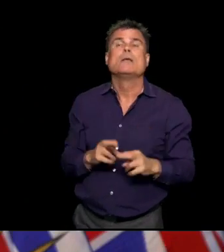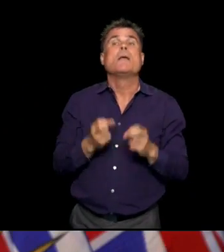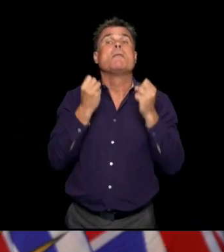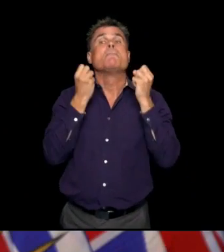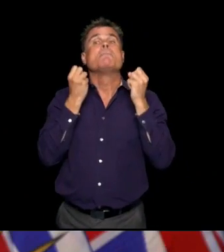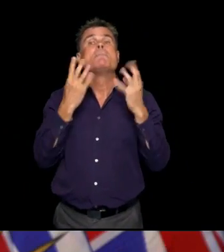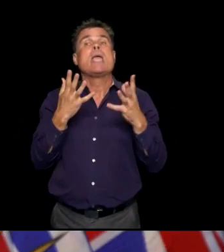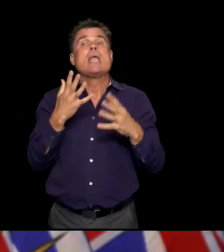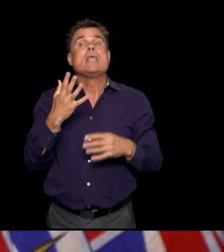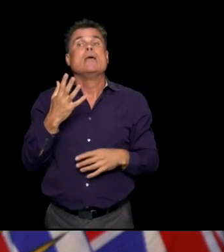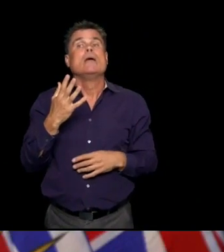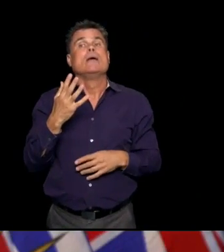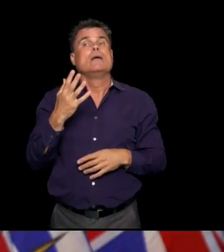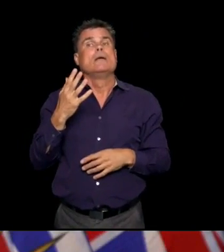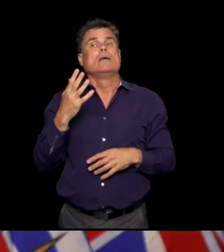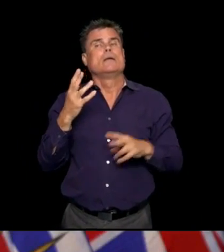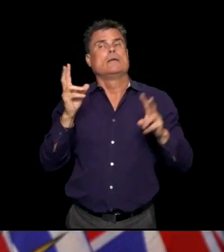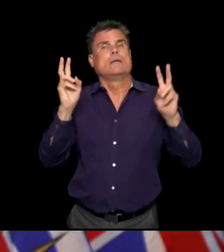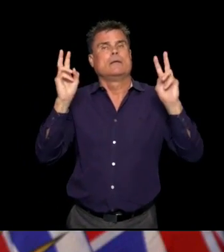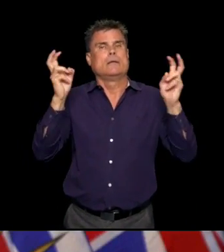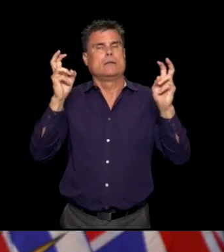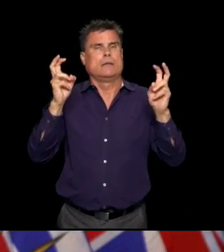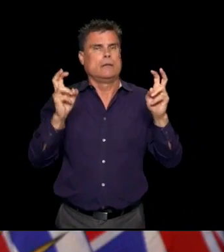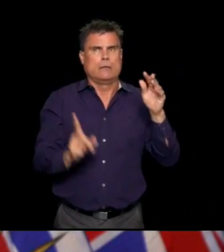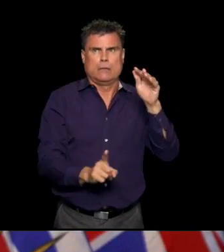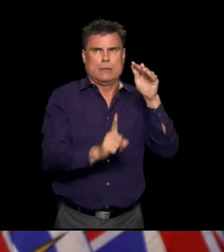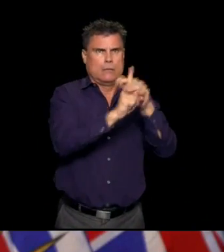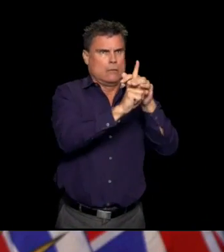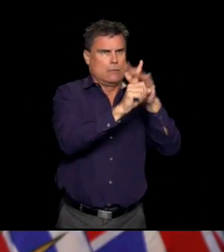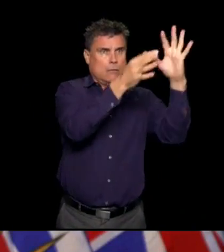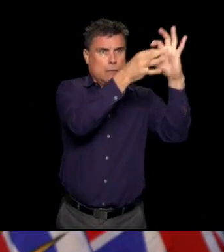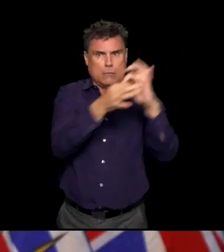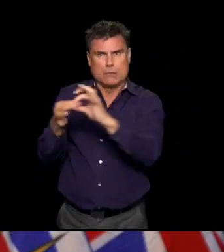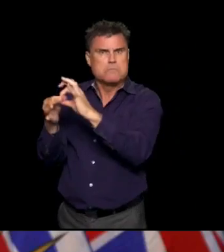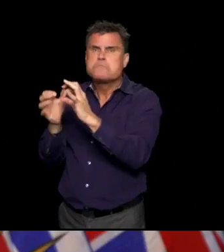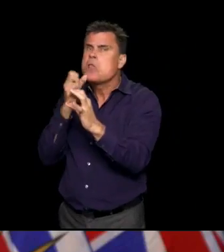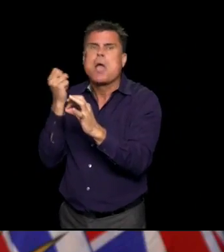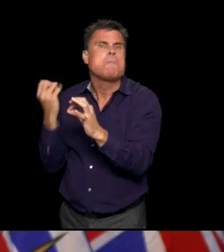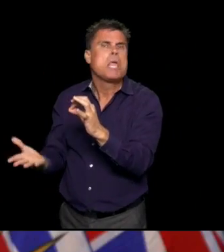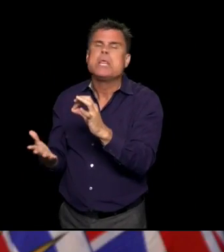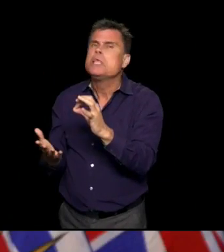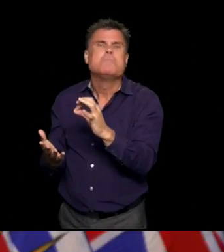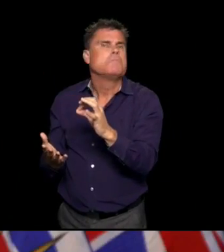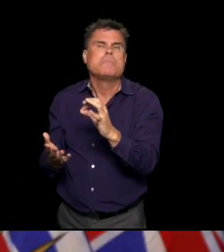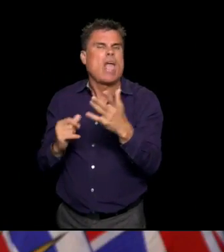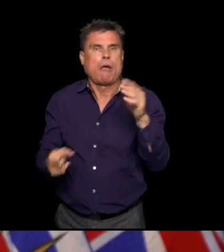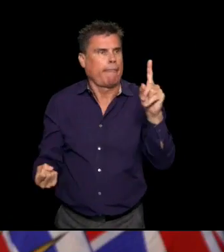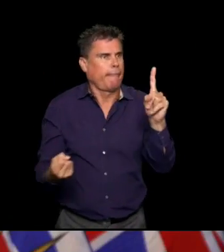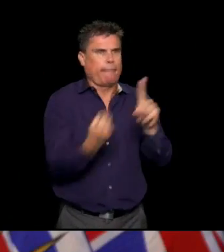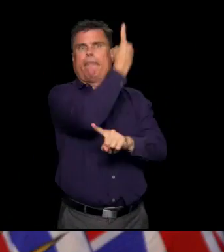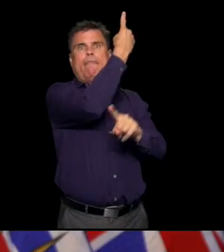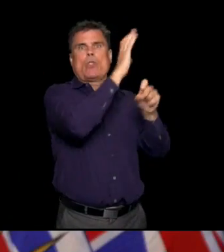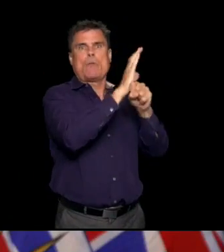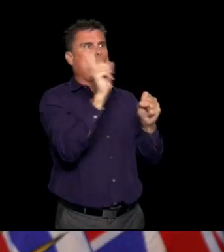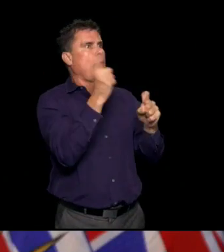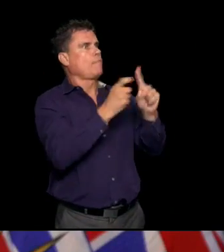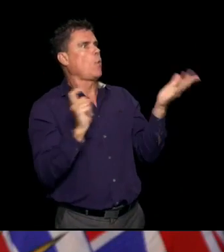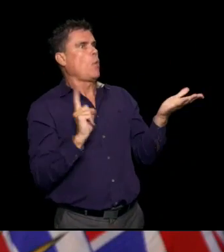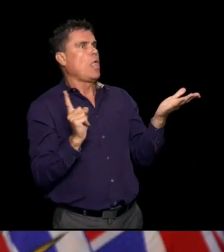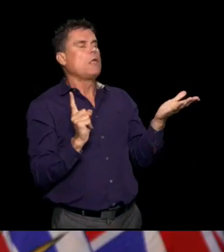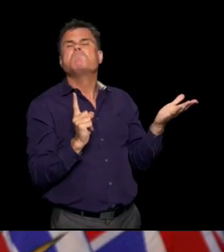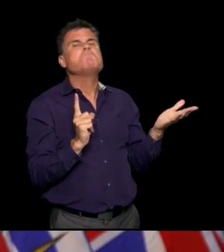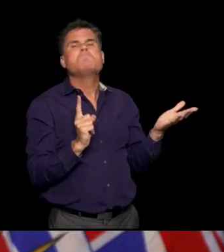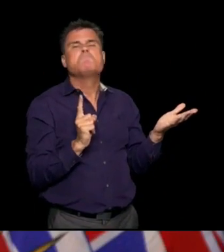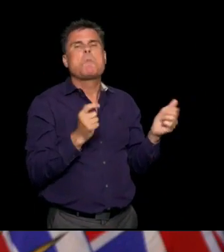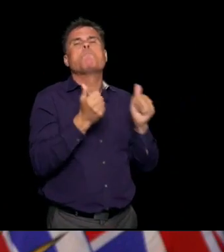talk to us about, you know, community spread that we're not aware of, and we investigate those very carefully. So all of